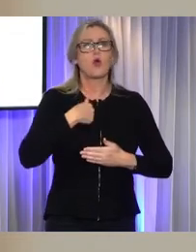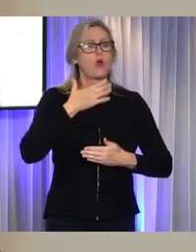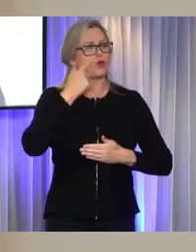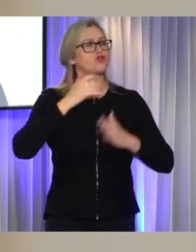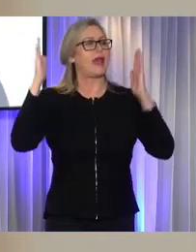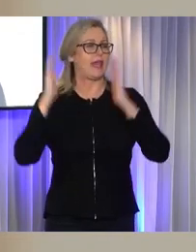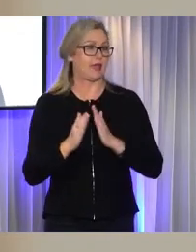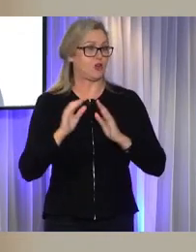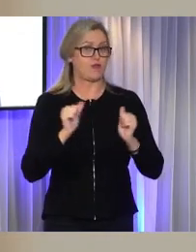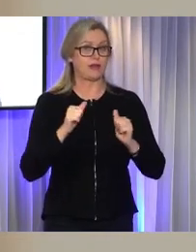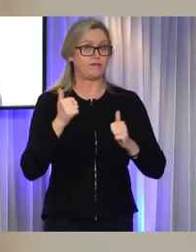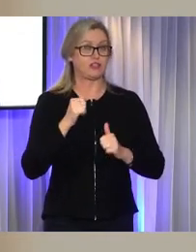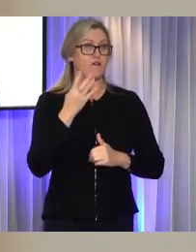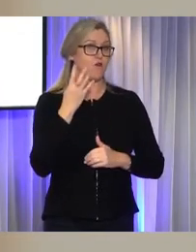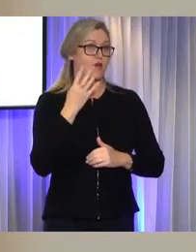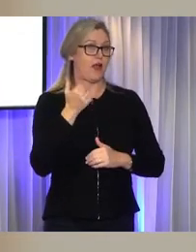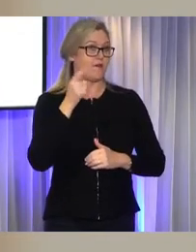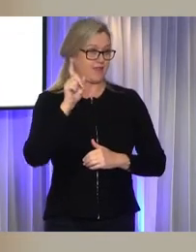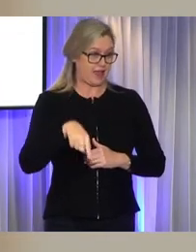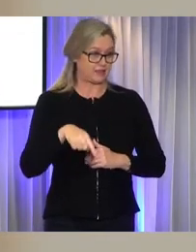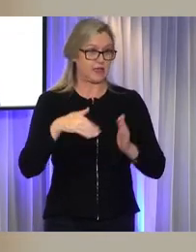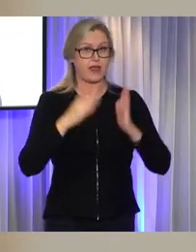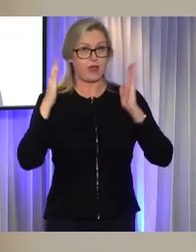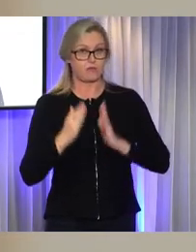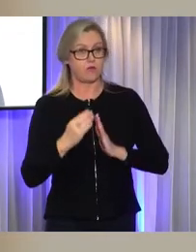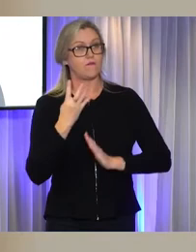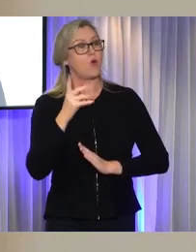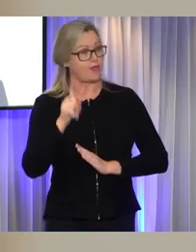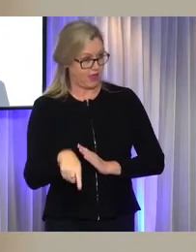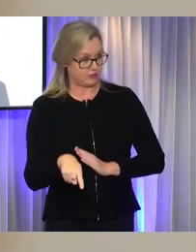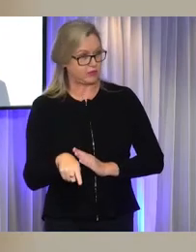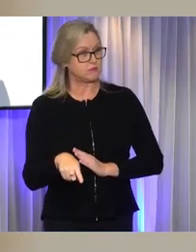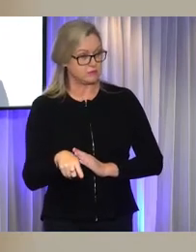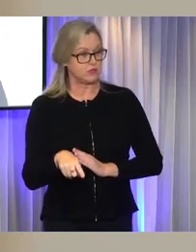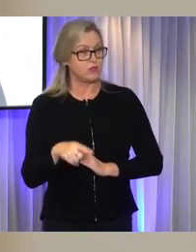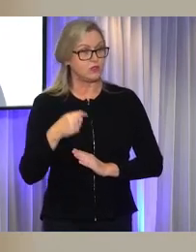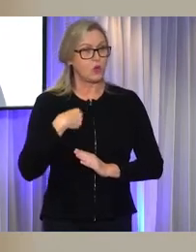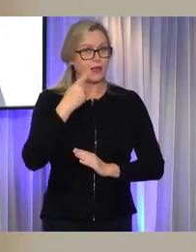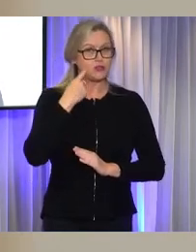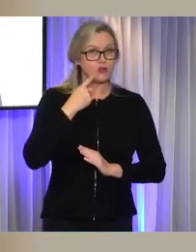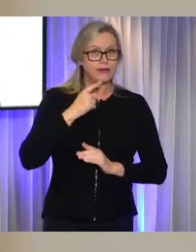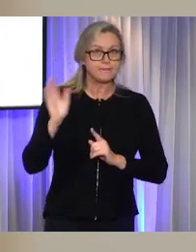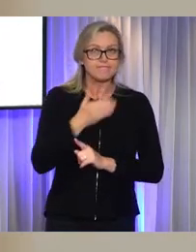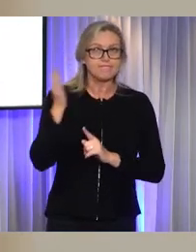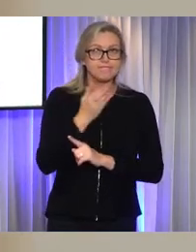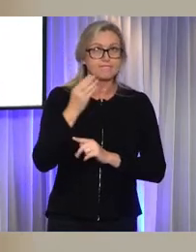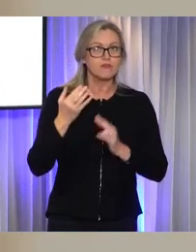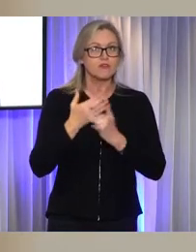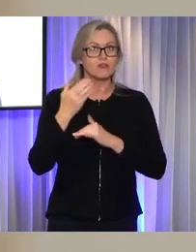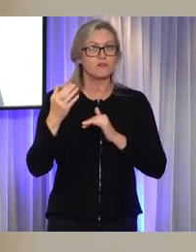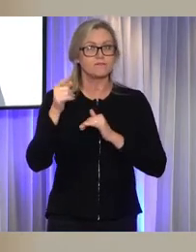by 500 from 4,500 to 4,000. But really positively, since the election,